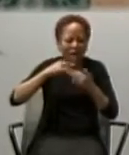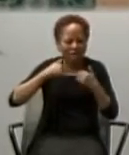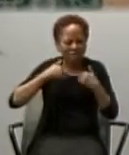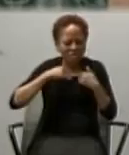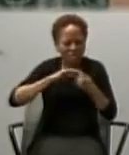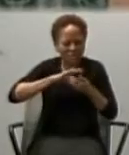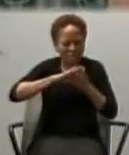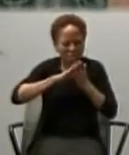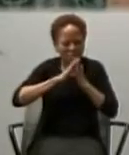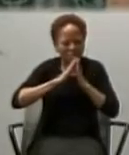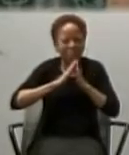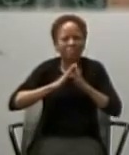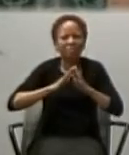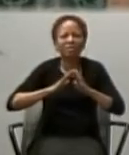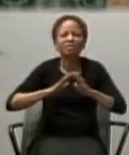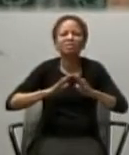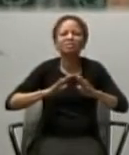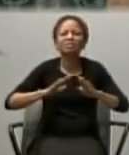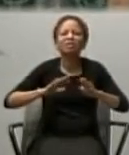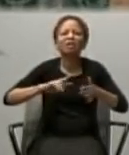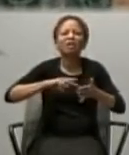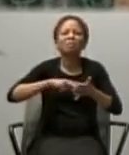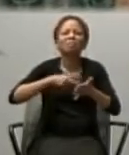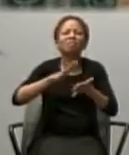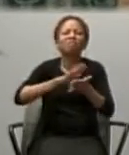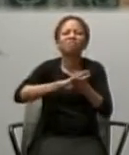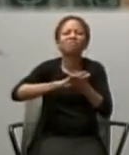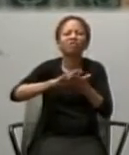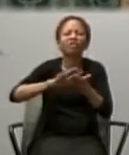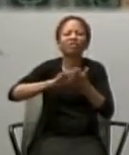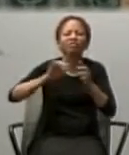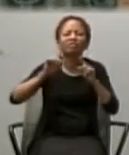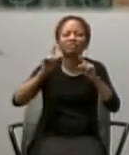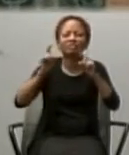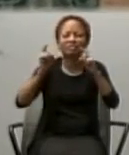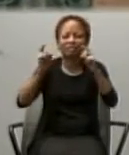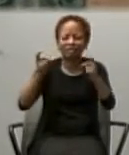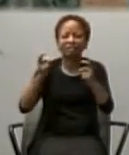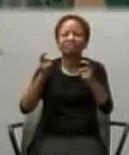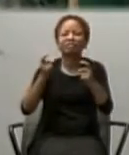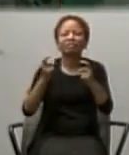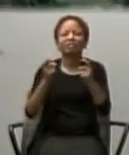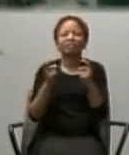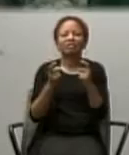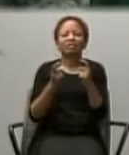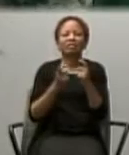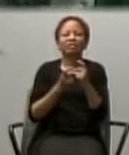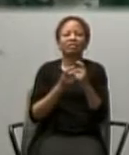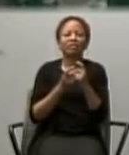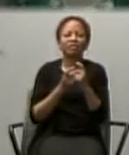from, the forgiveness, of sin. And he expresses it,